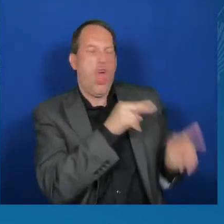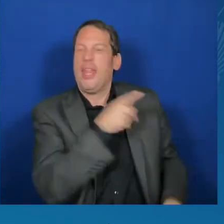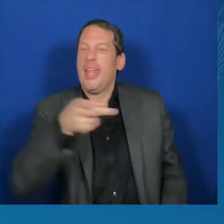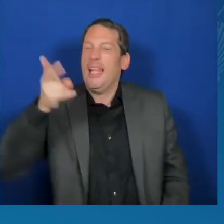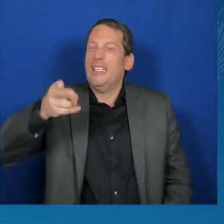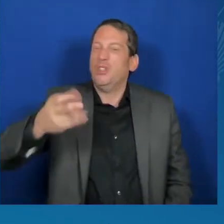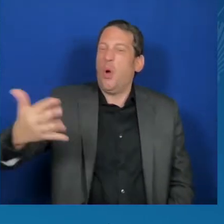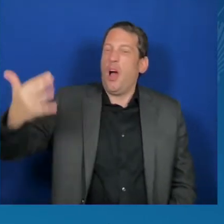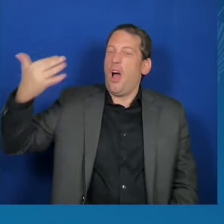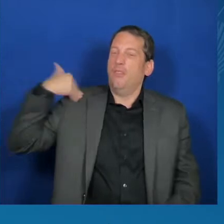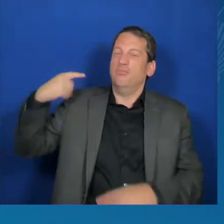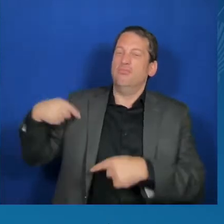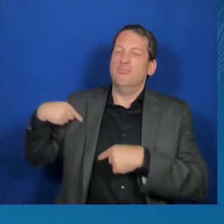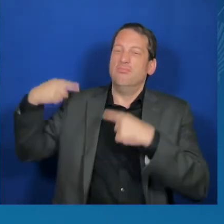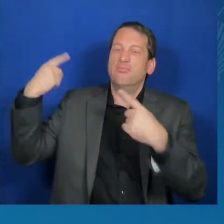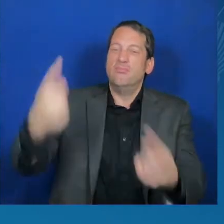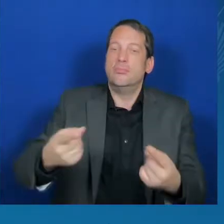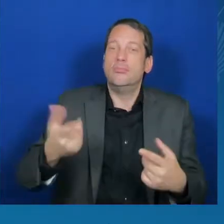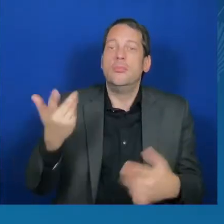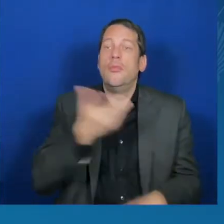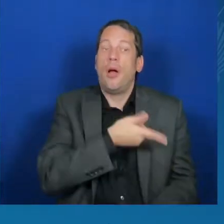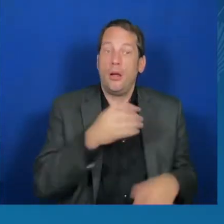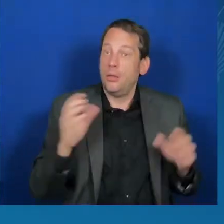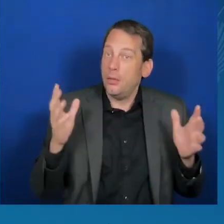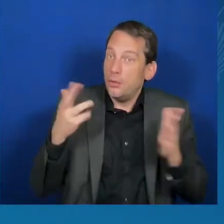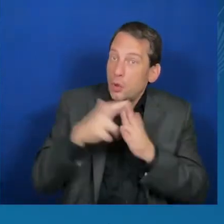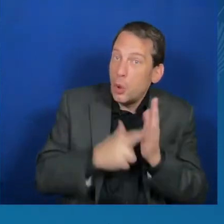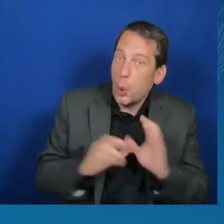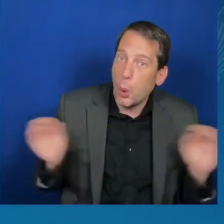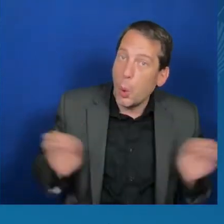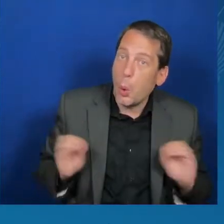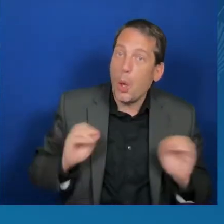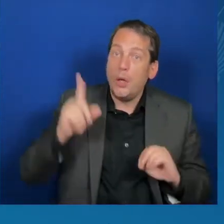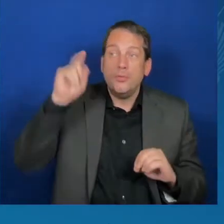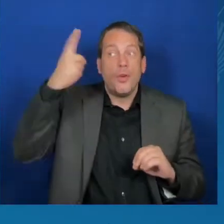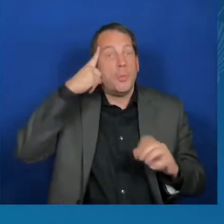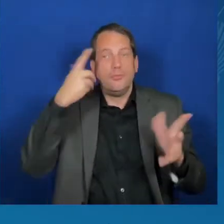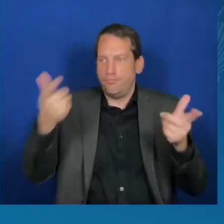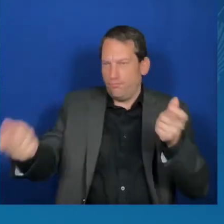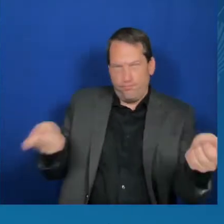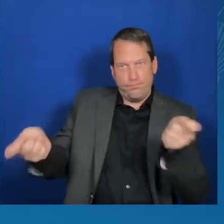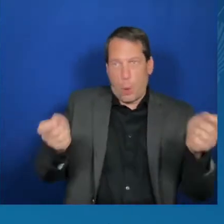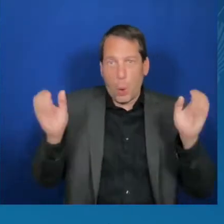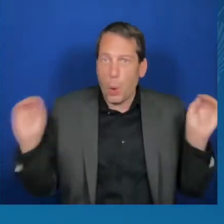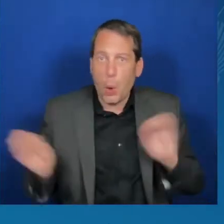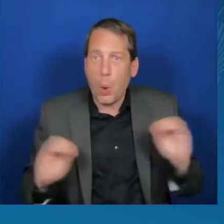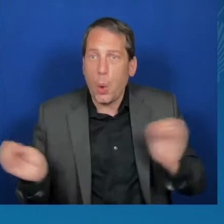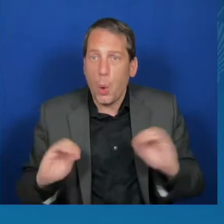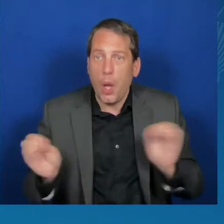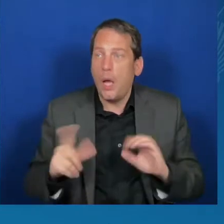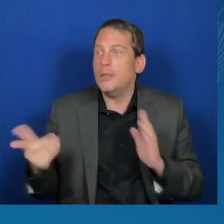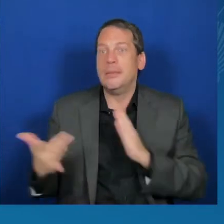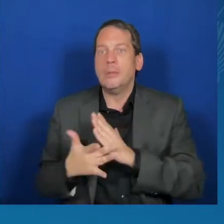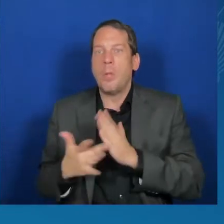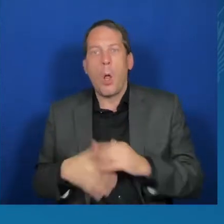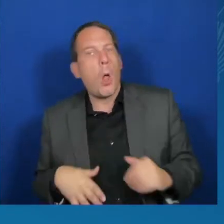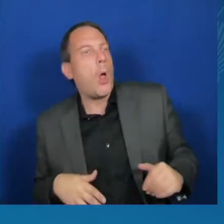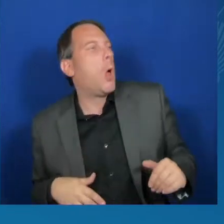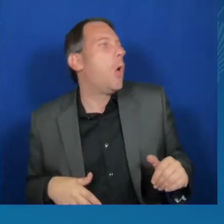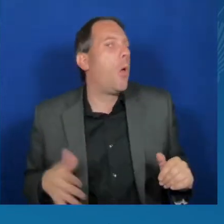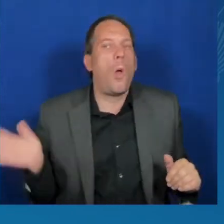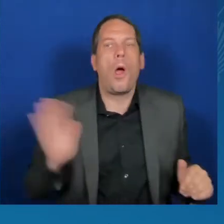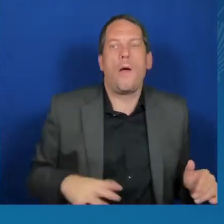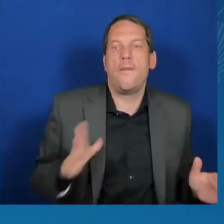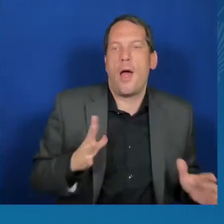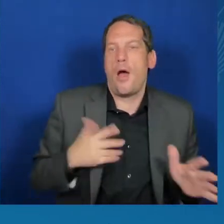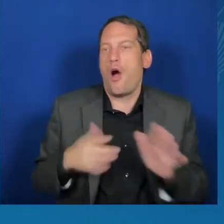government oversight, some technology companies choose to prioritize profit over the well